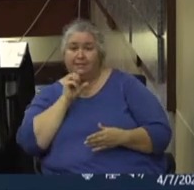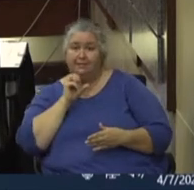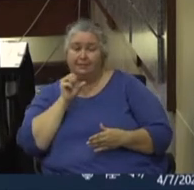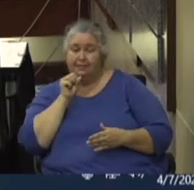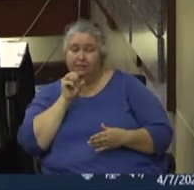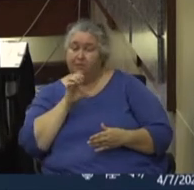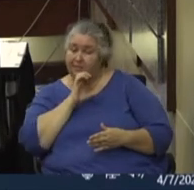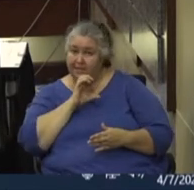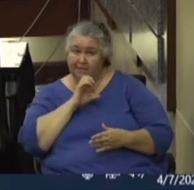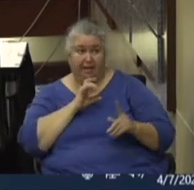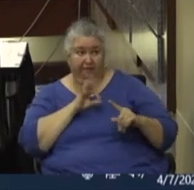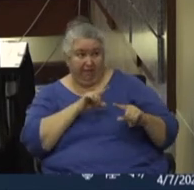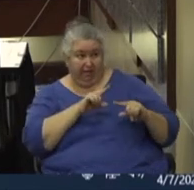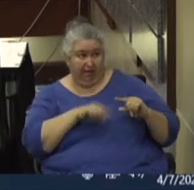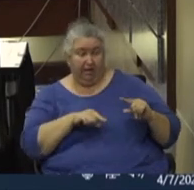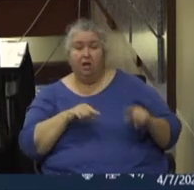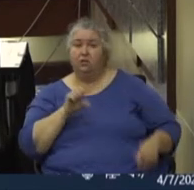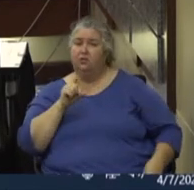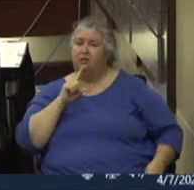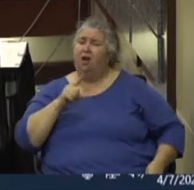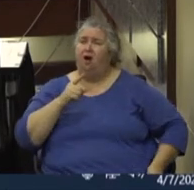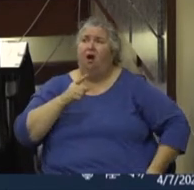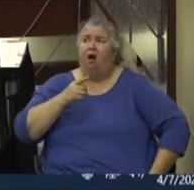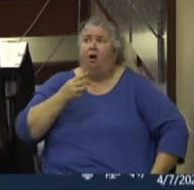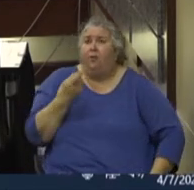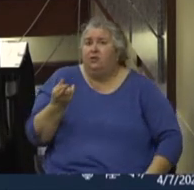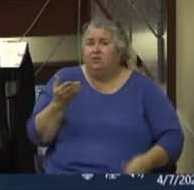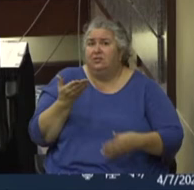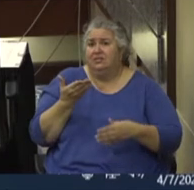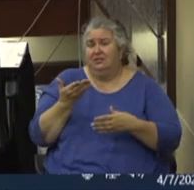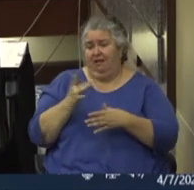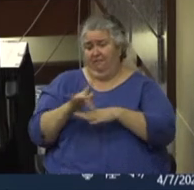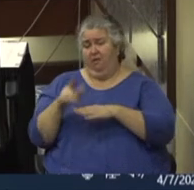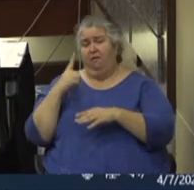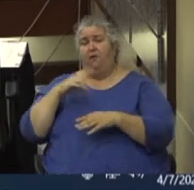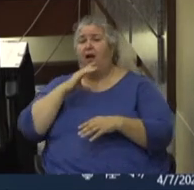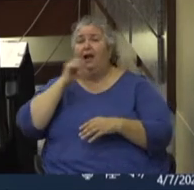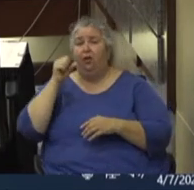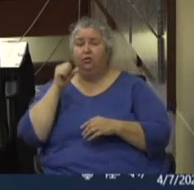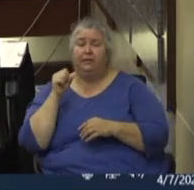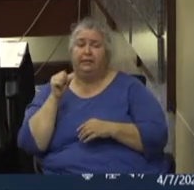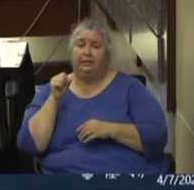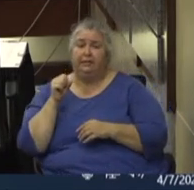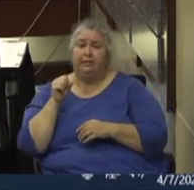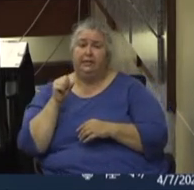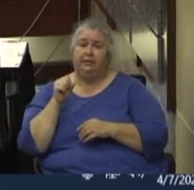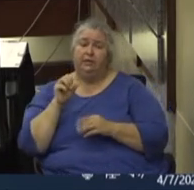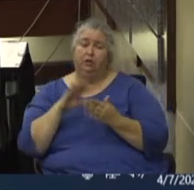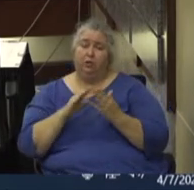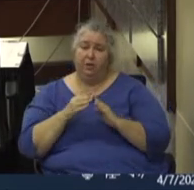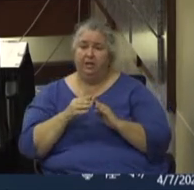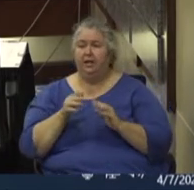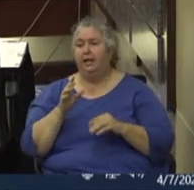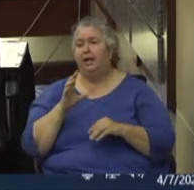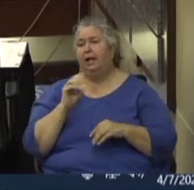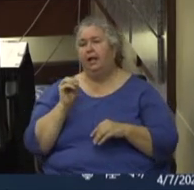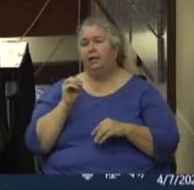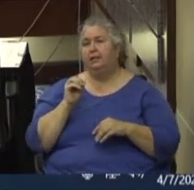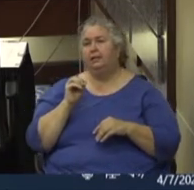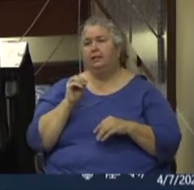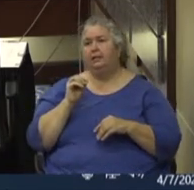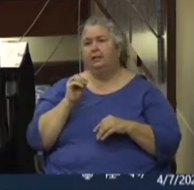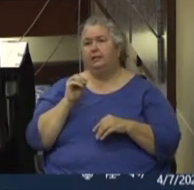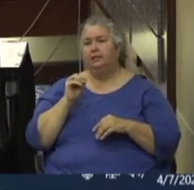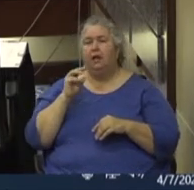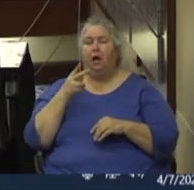are, uh, definitely resources available for our elder community, the medical needs for the homeless. We've been working diligently with the housing,